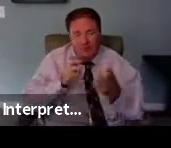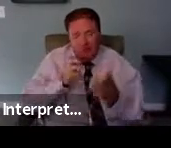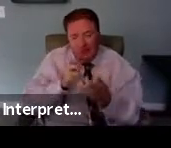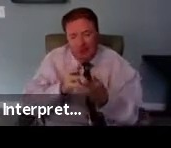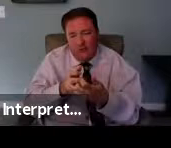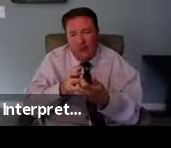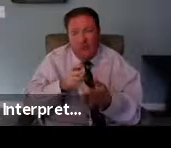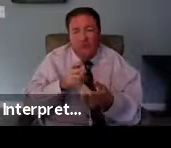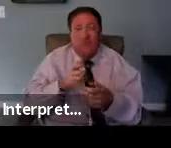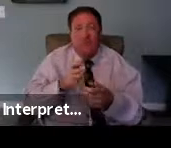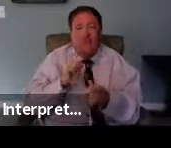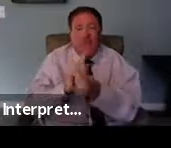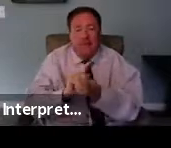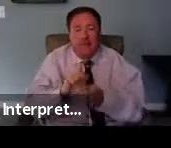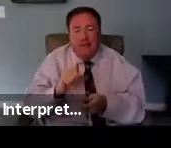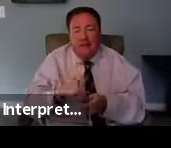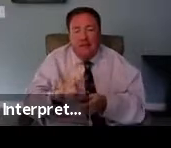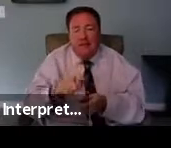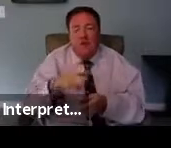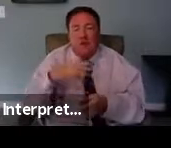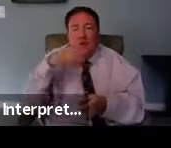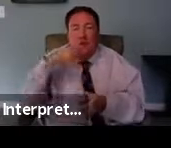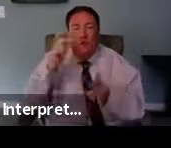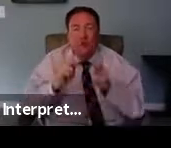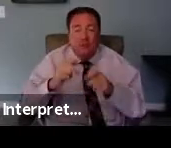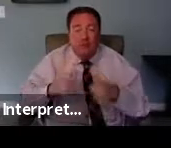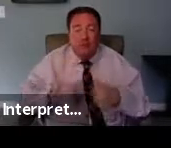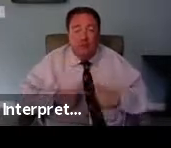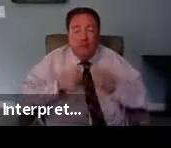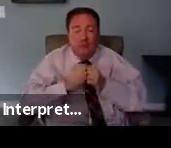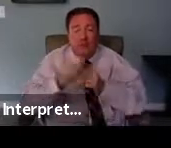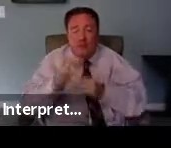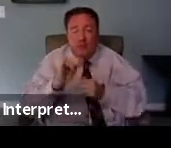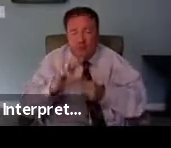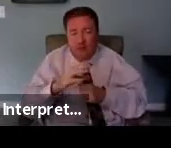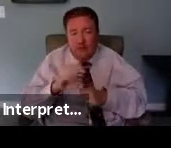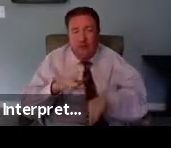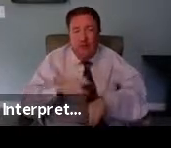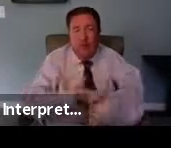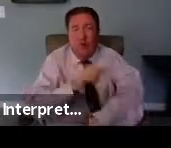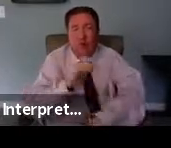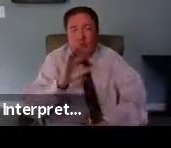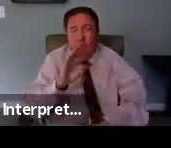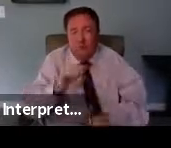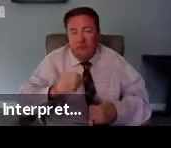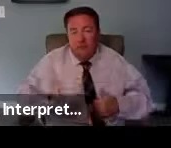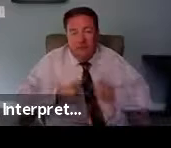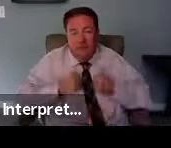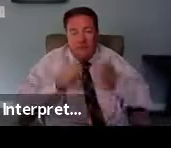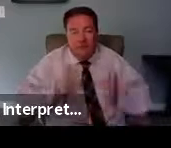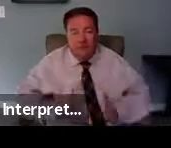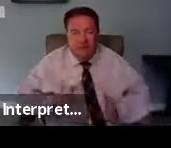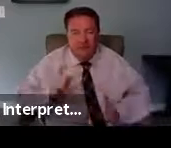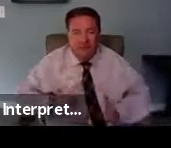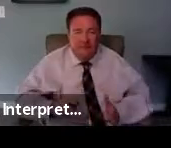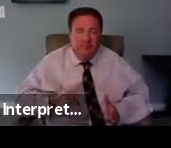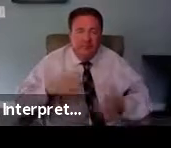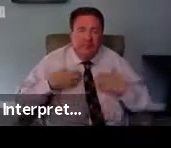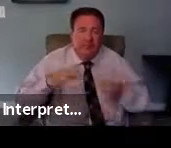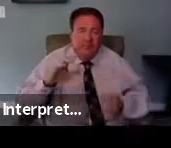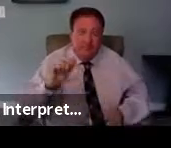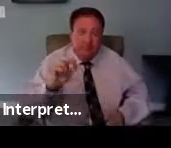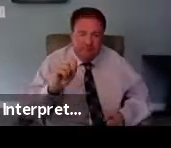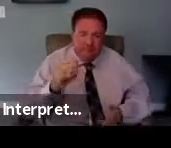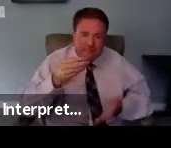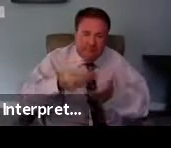older people living with HIV and long-term survivors. We need health care financing structures